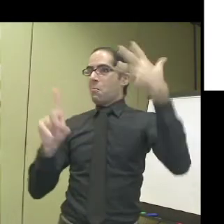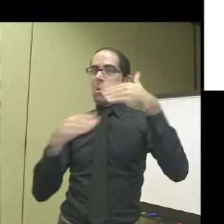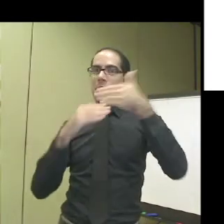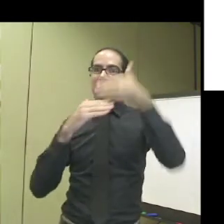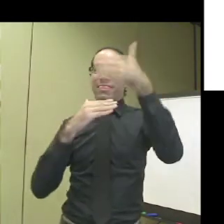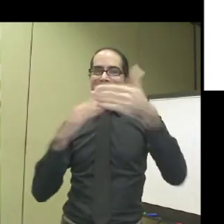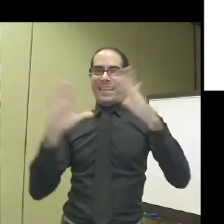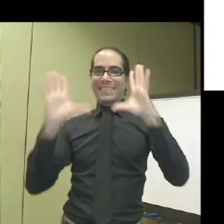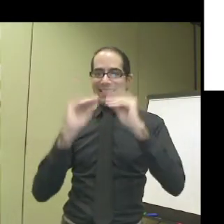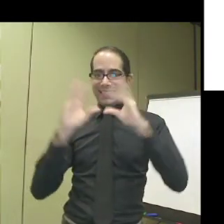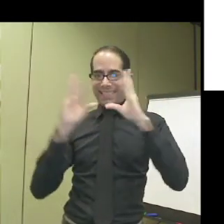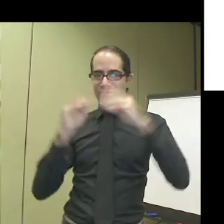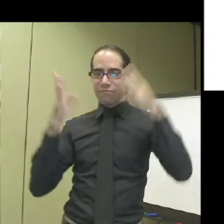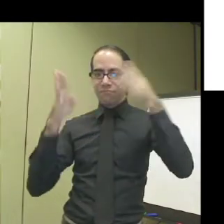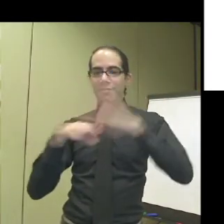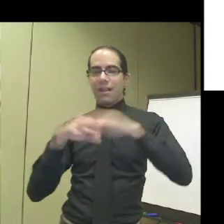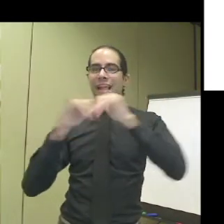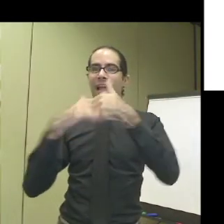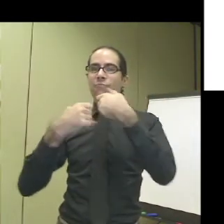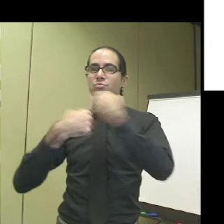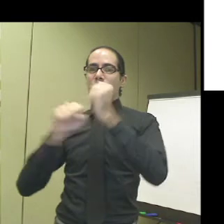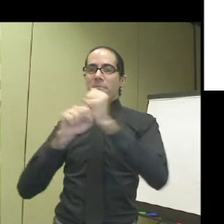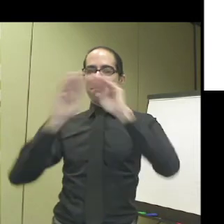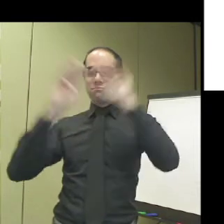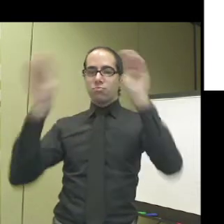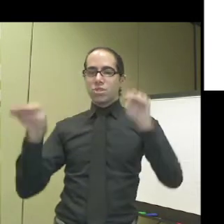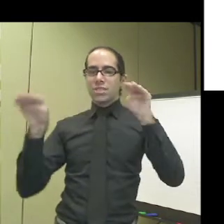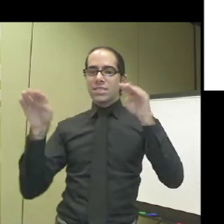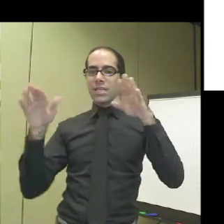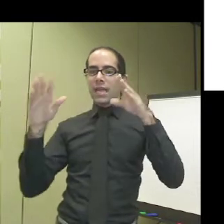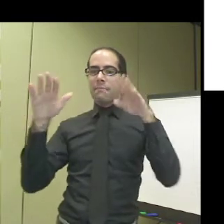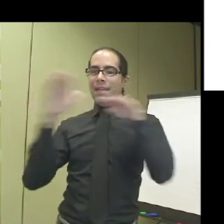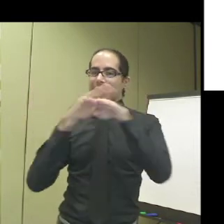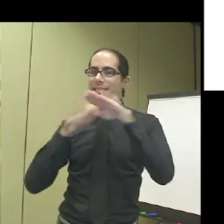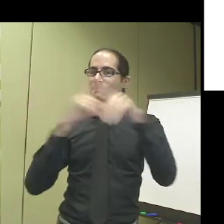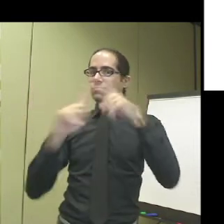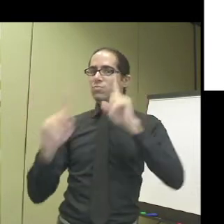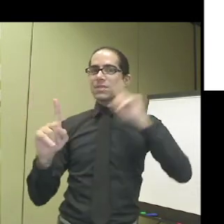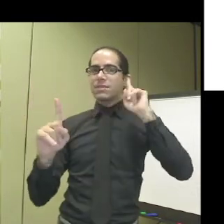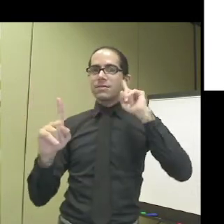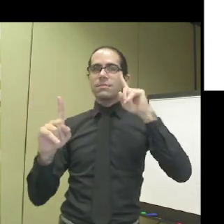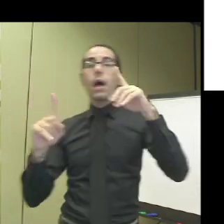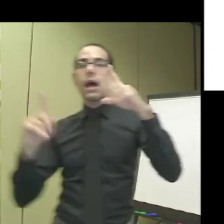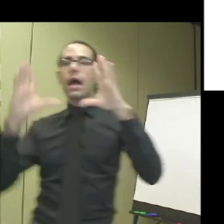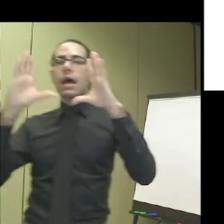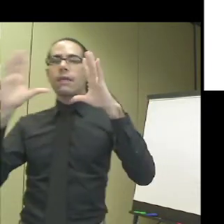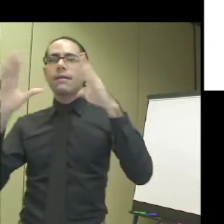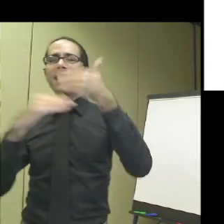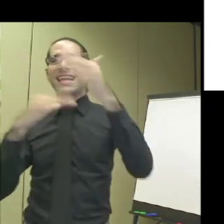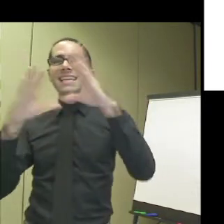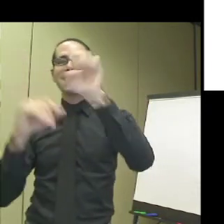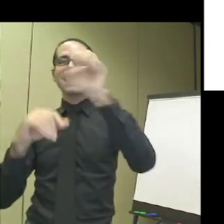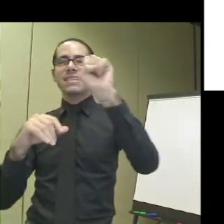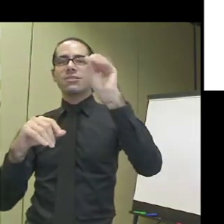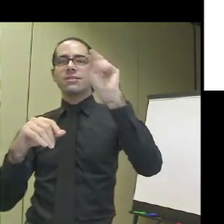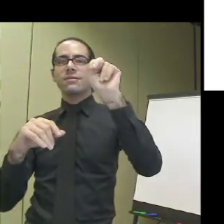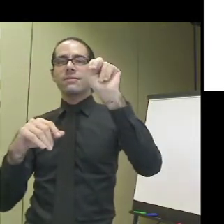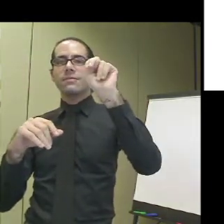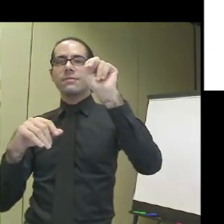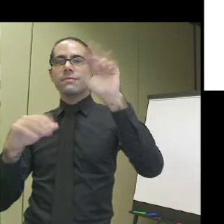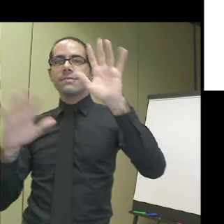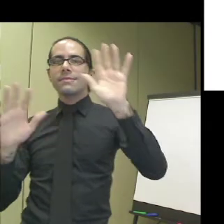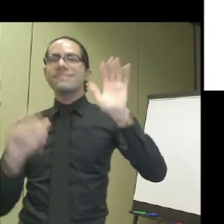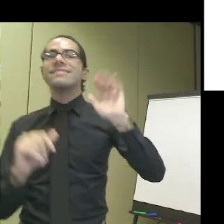Today, what I'll be discussing is, I'll be discussing a little bit more about the project that I'm